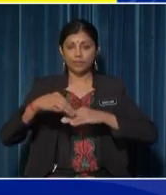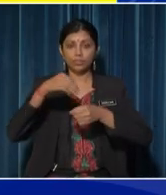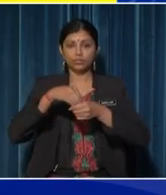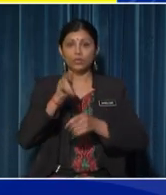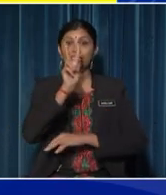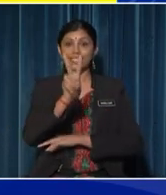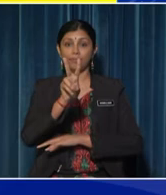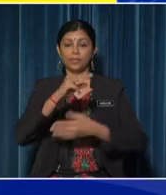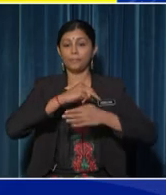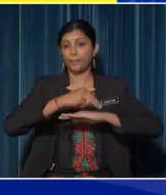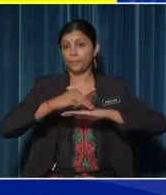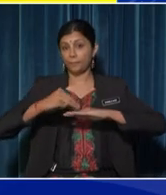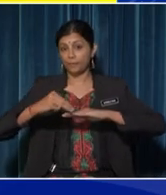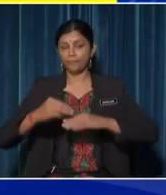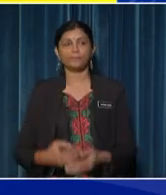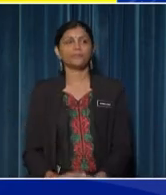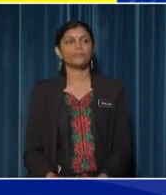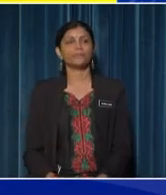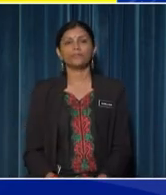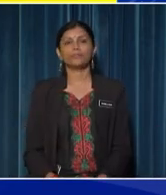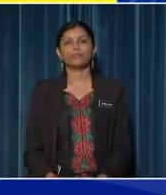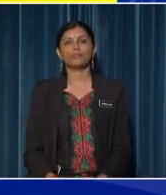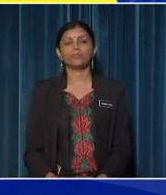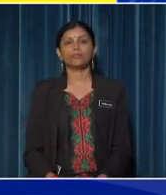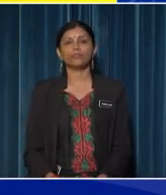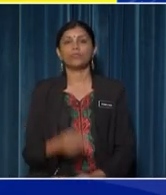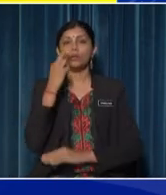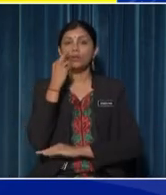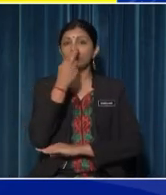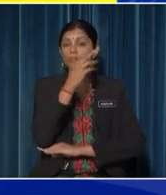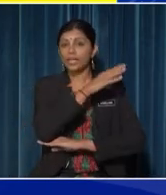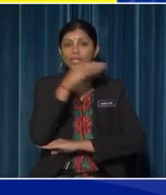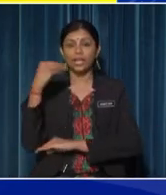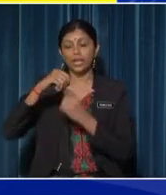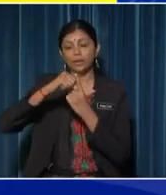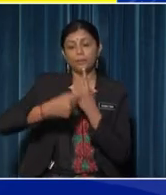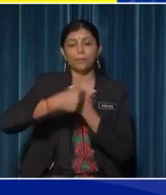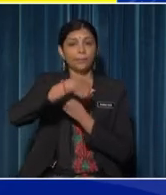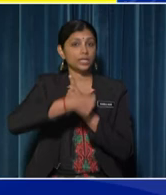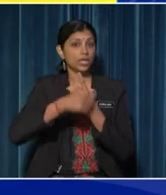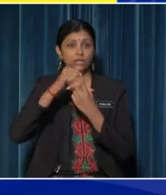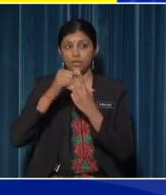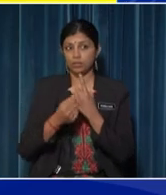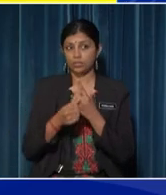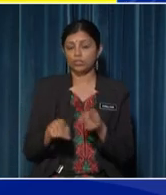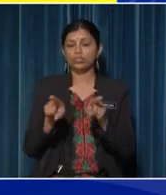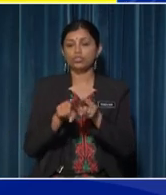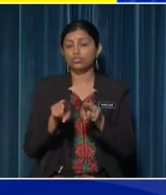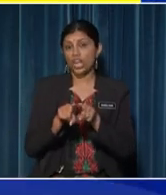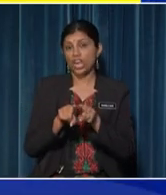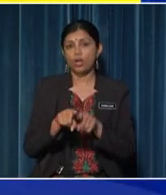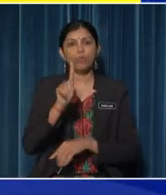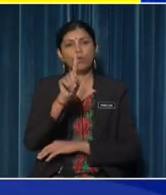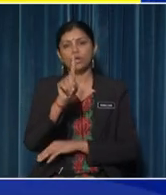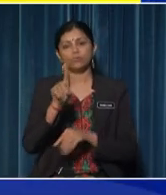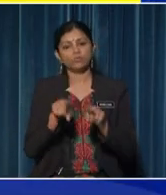a double bubble map Since the rose plants and banana plants both share one similarities